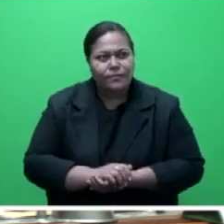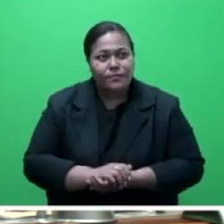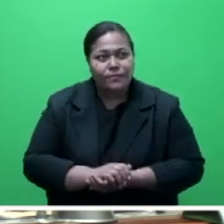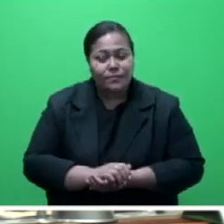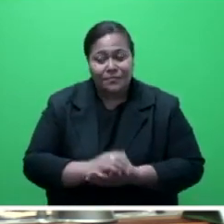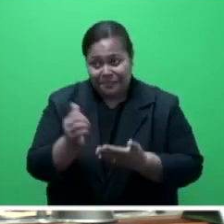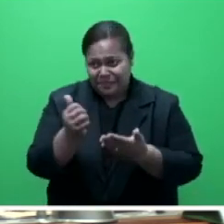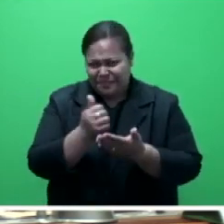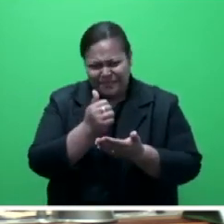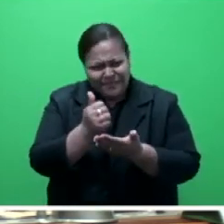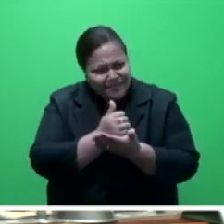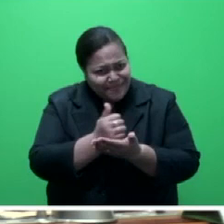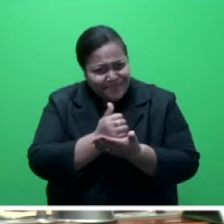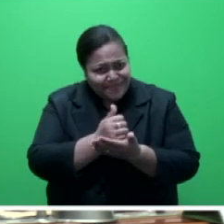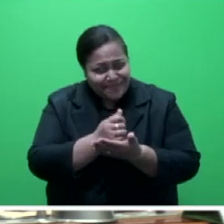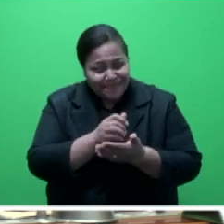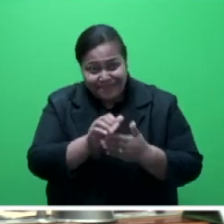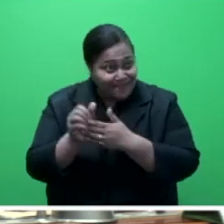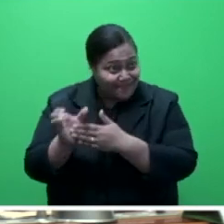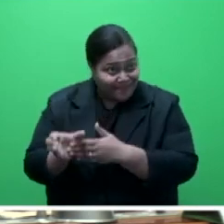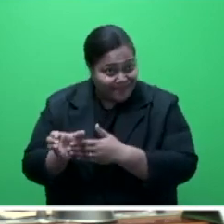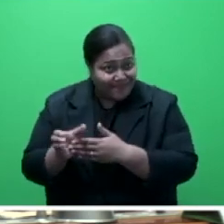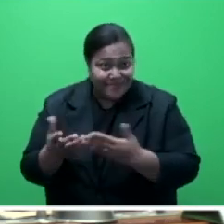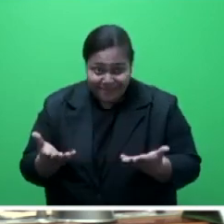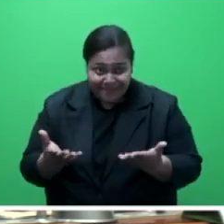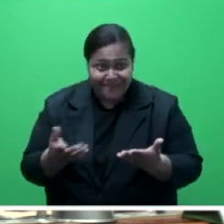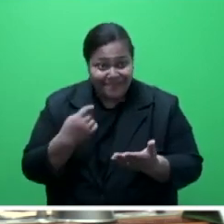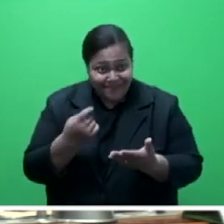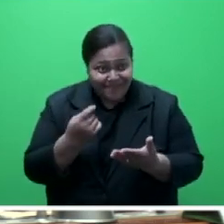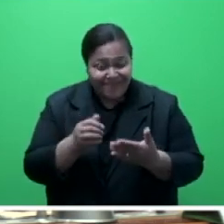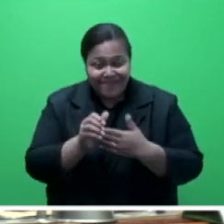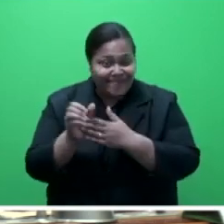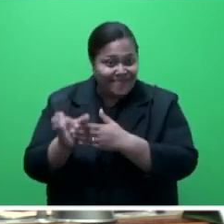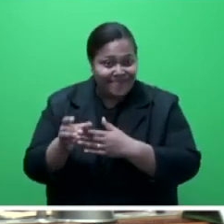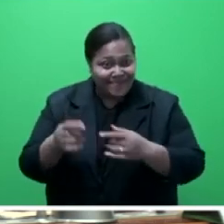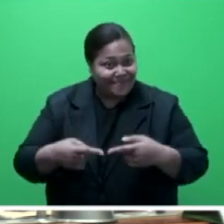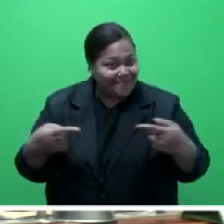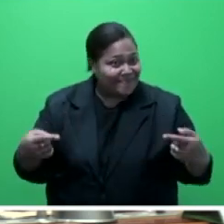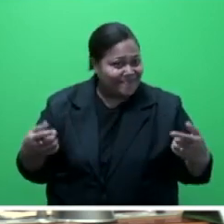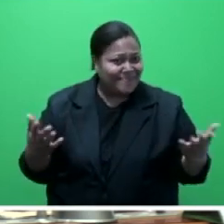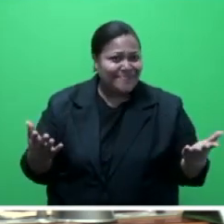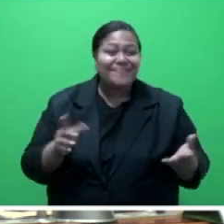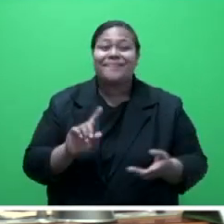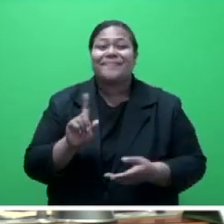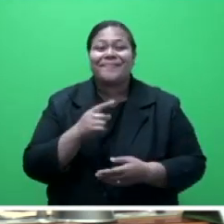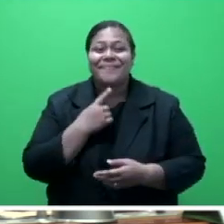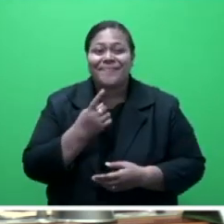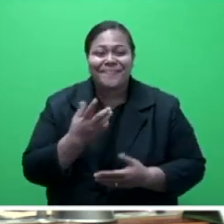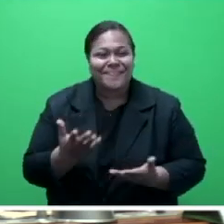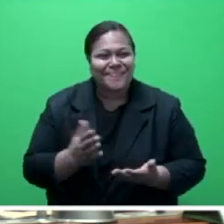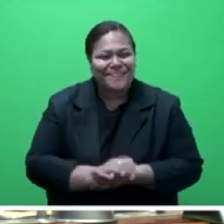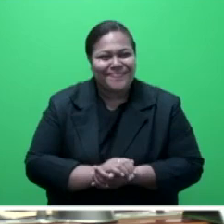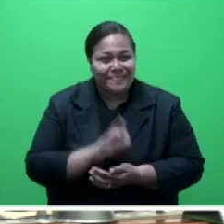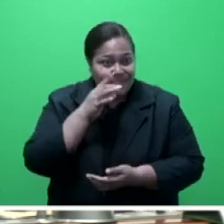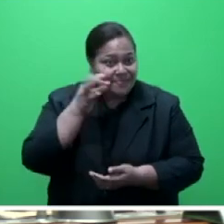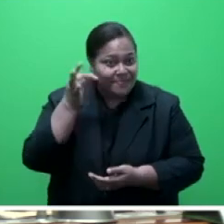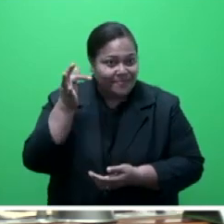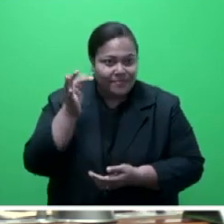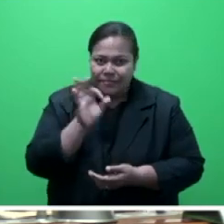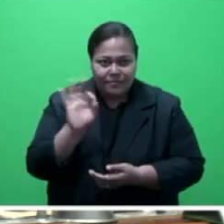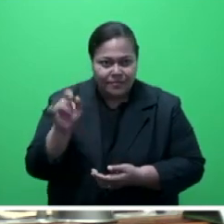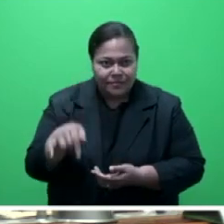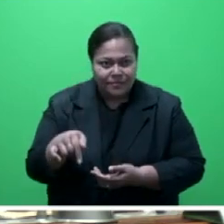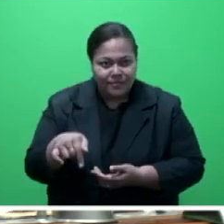of Opposition or Potential Leader of Opposition, Leader of NFP, Honourable Members of